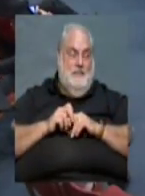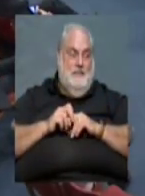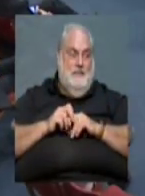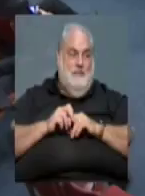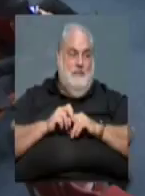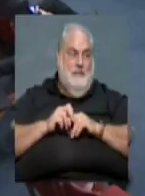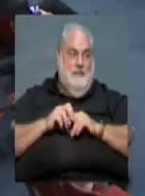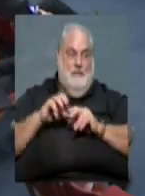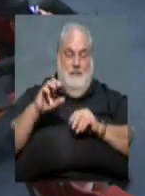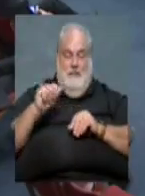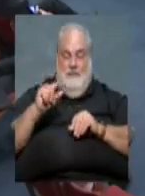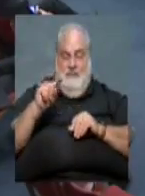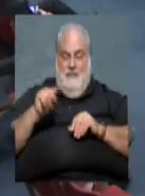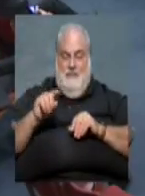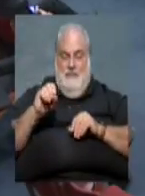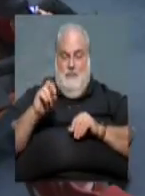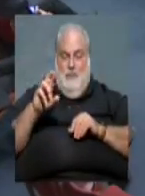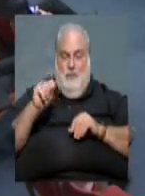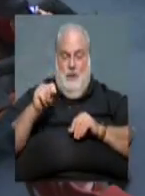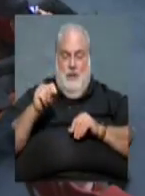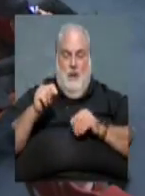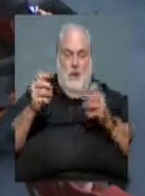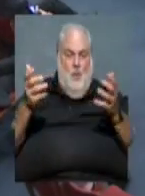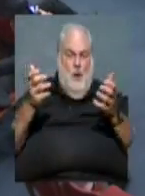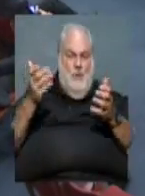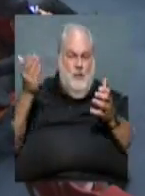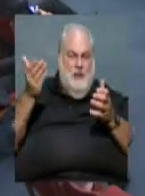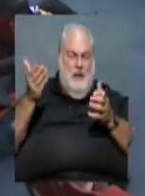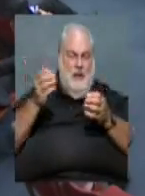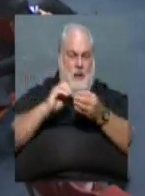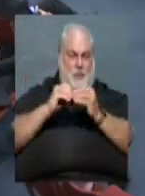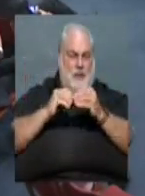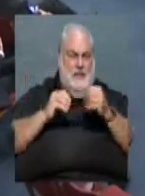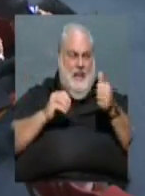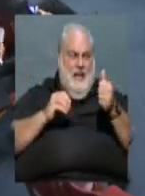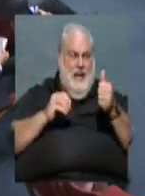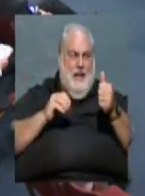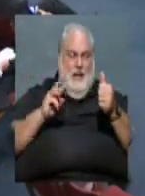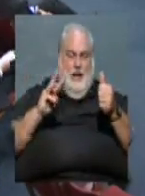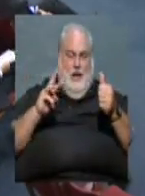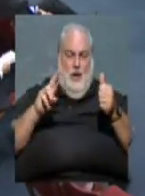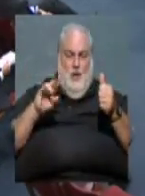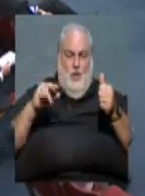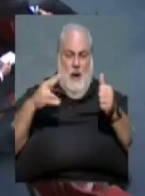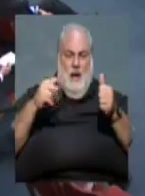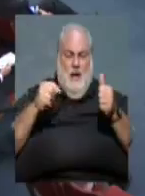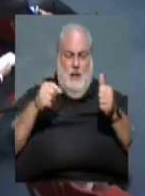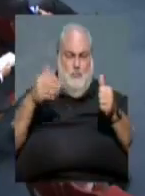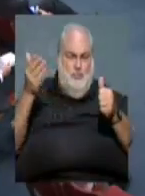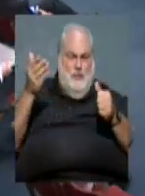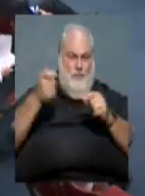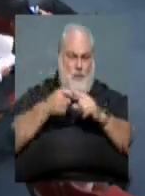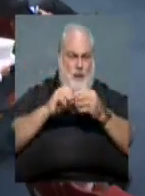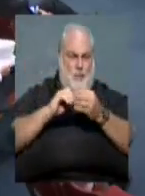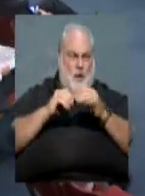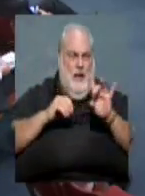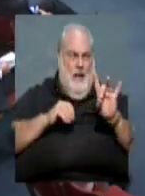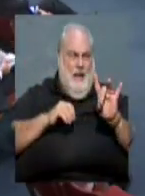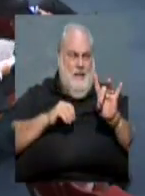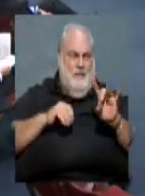Director Cazort wished to have a presentation on item ten, and then Director Wright would like a presentation on item eight.